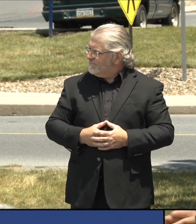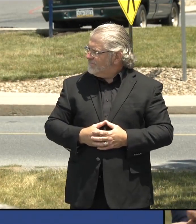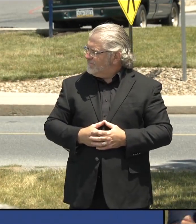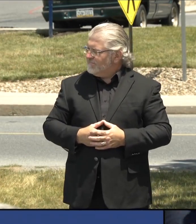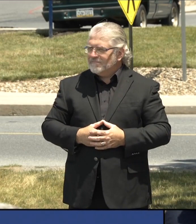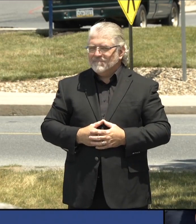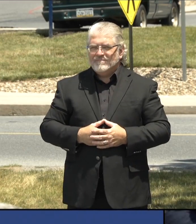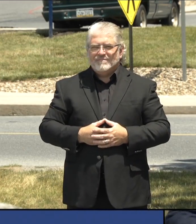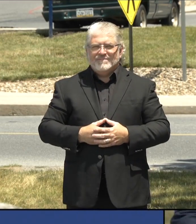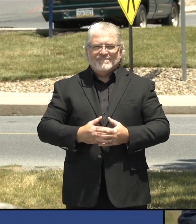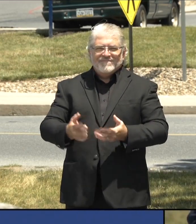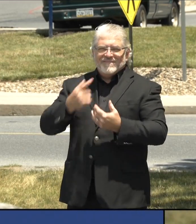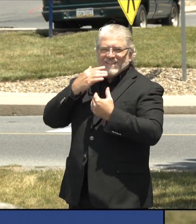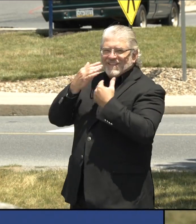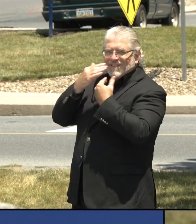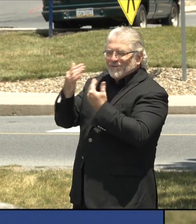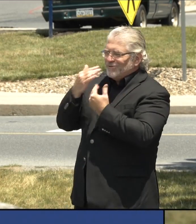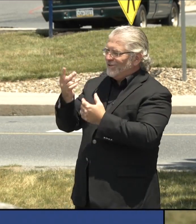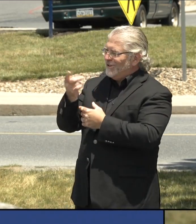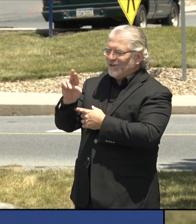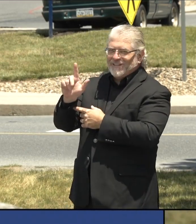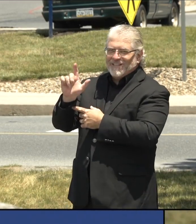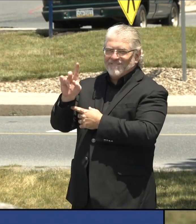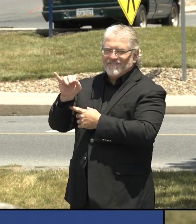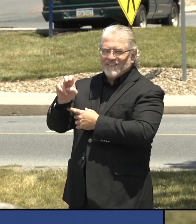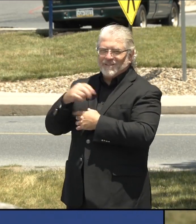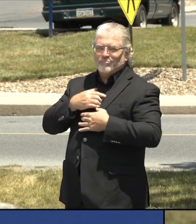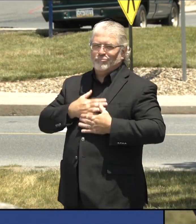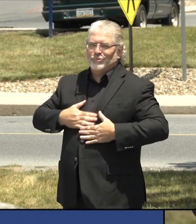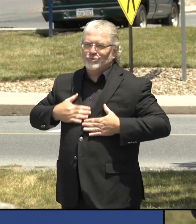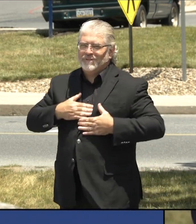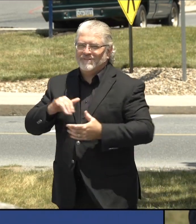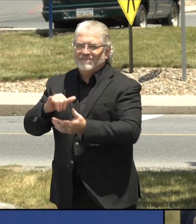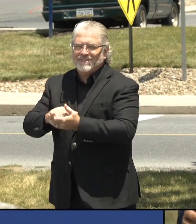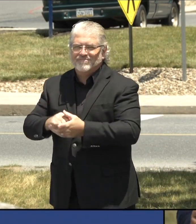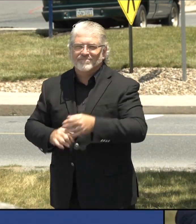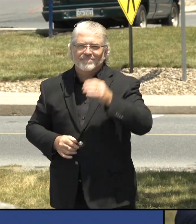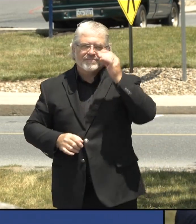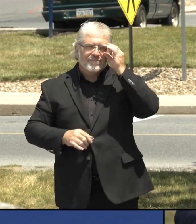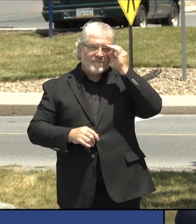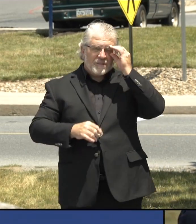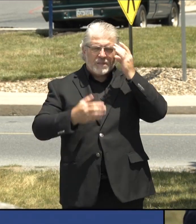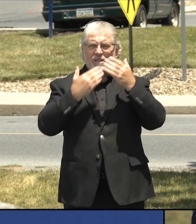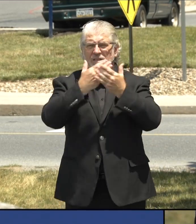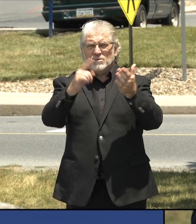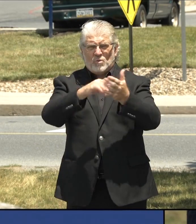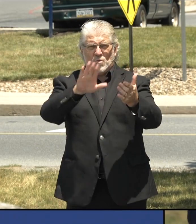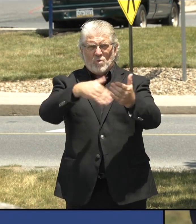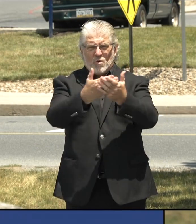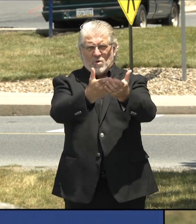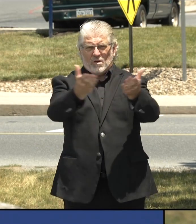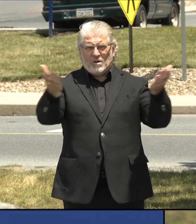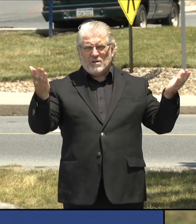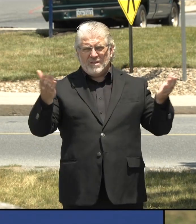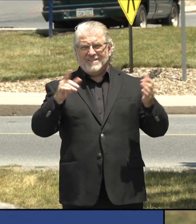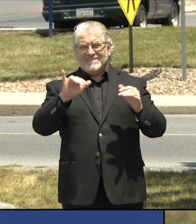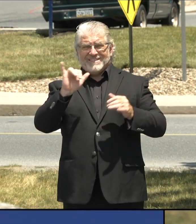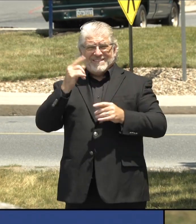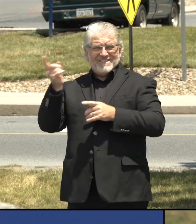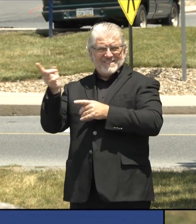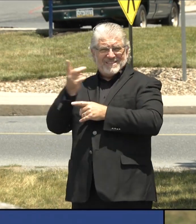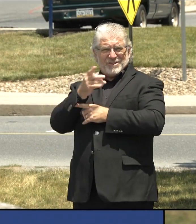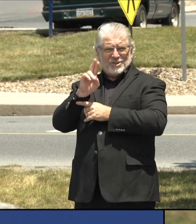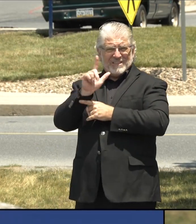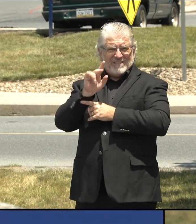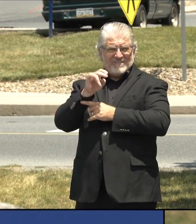Thank you, Dr. Levine. Appreciate it. Thank you all for being here. As Dr. Levine said, my name is Dr. Christian